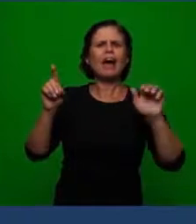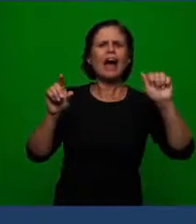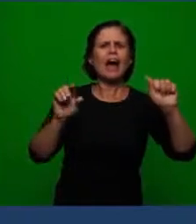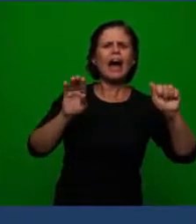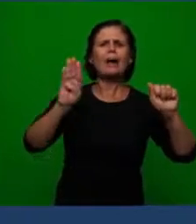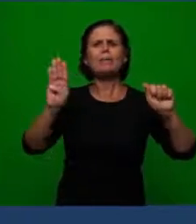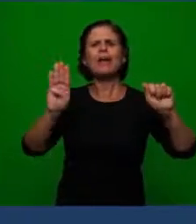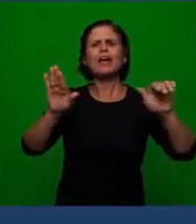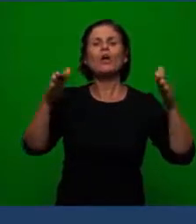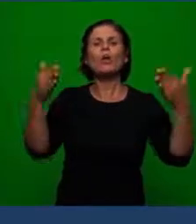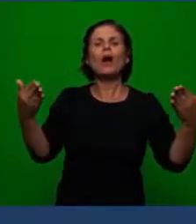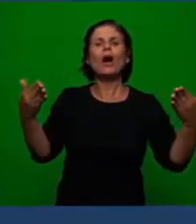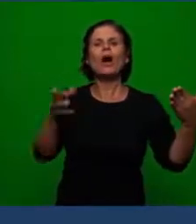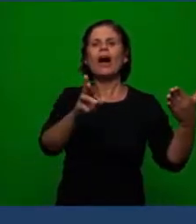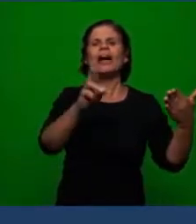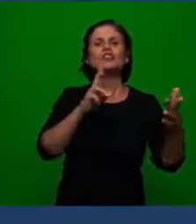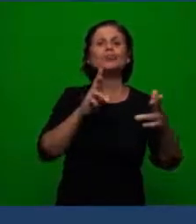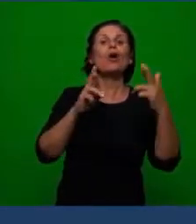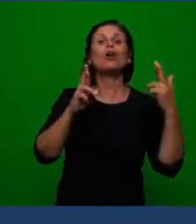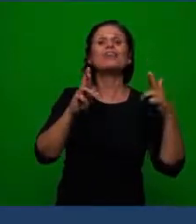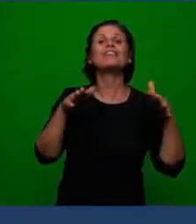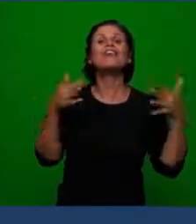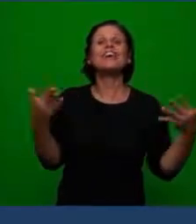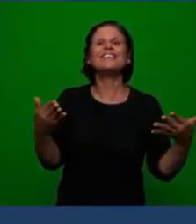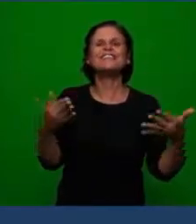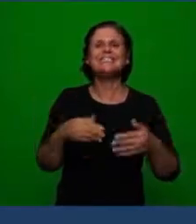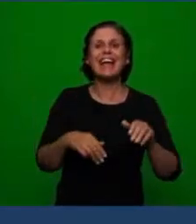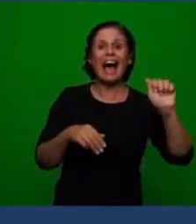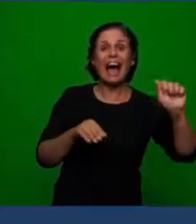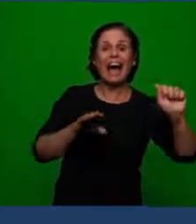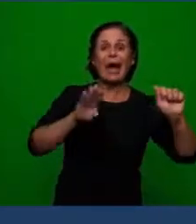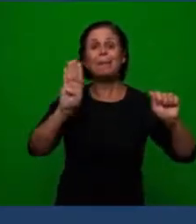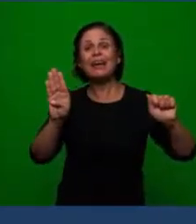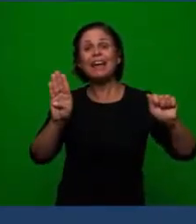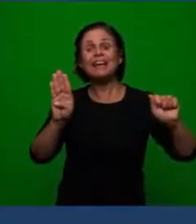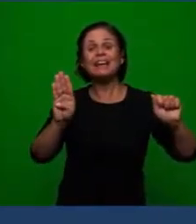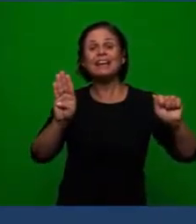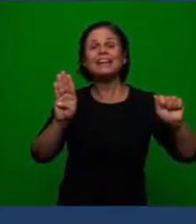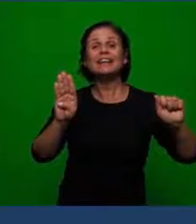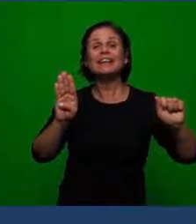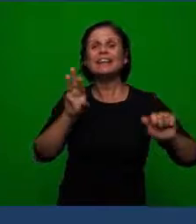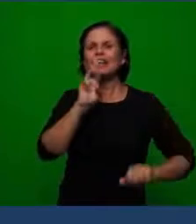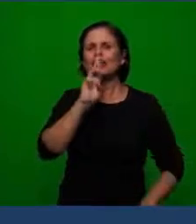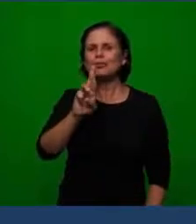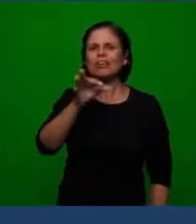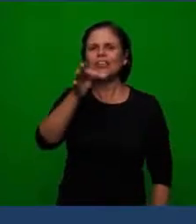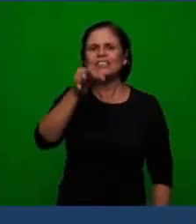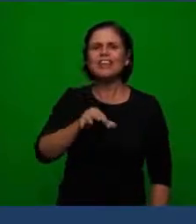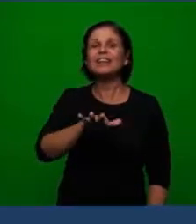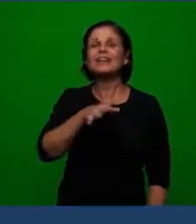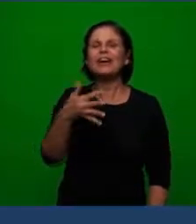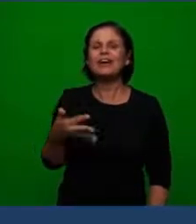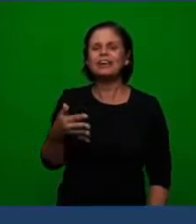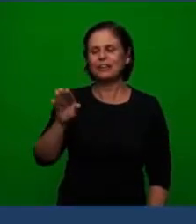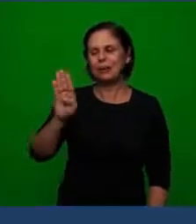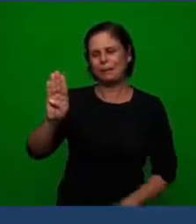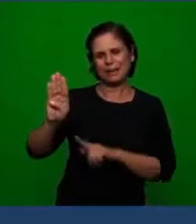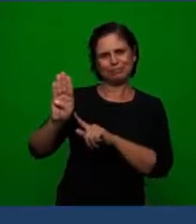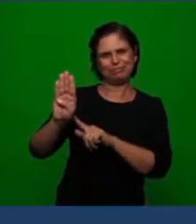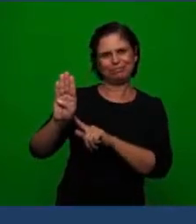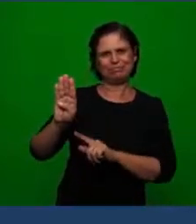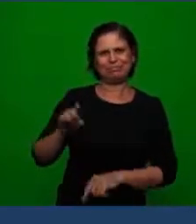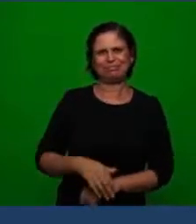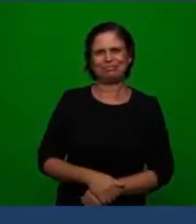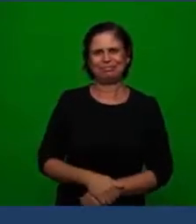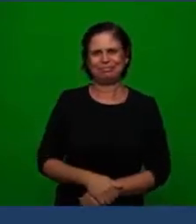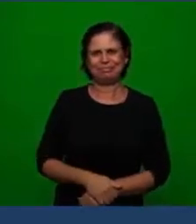the answer is A or B what are you answering my bread the answer the right answer is do you know which one it is is